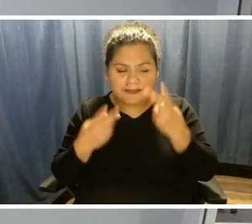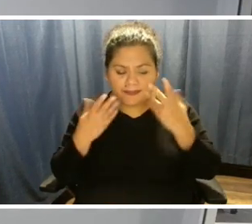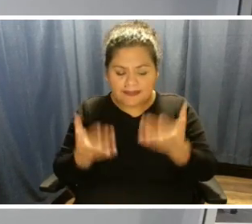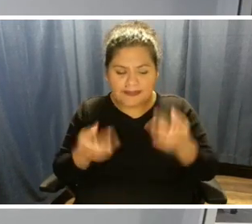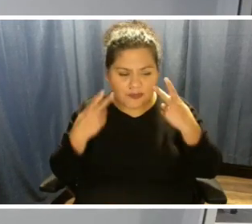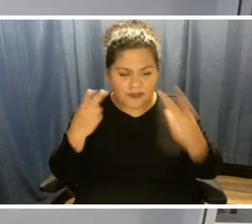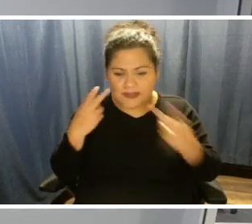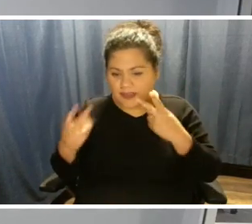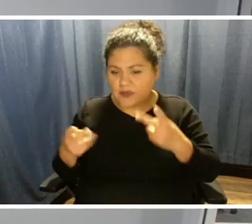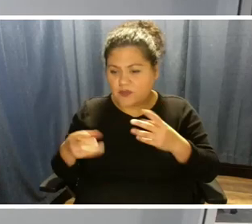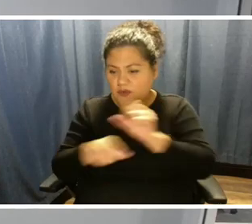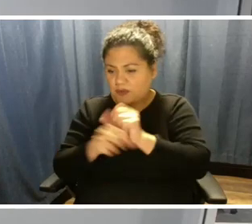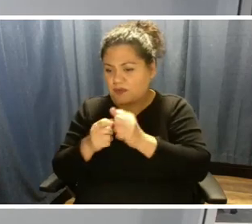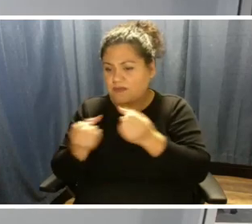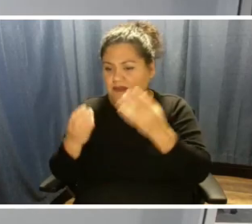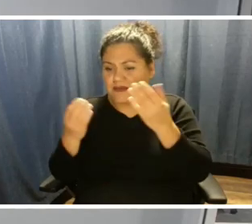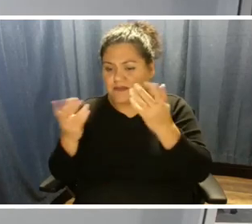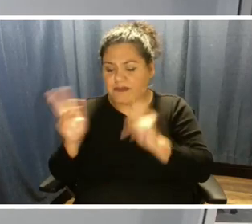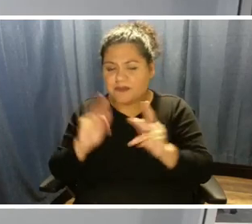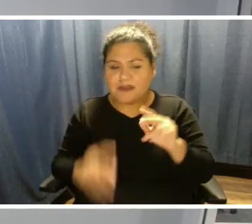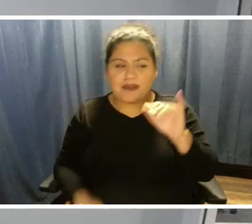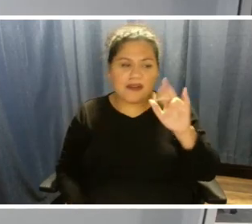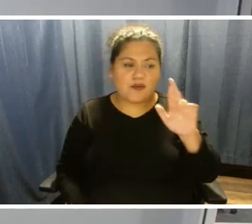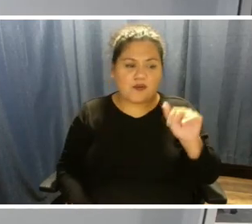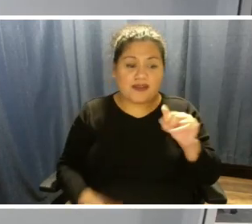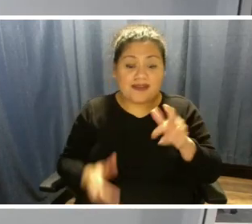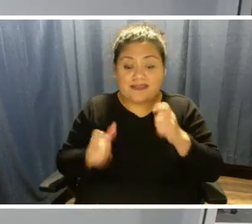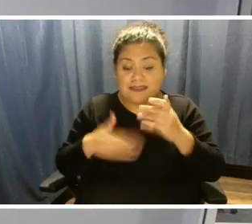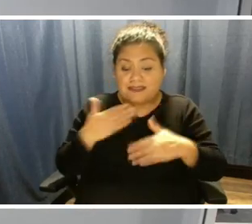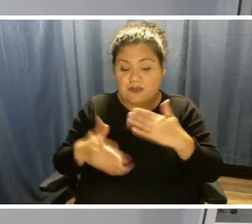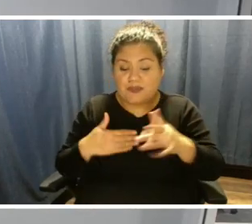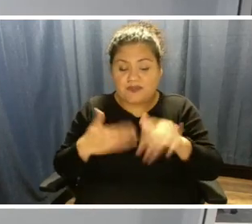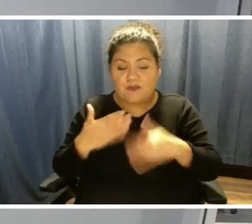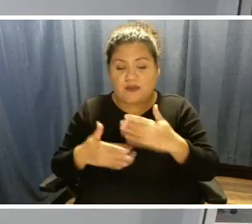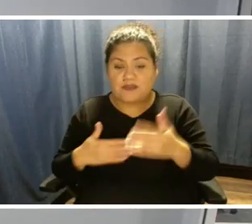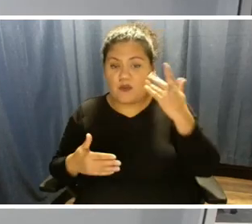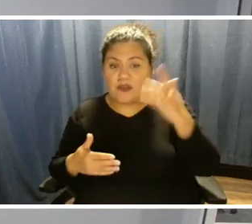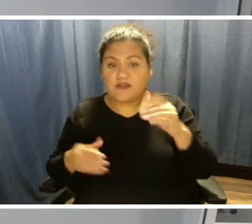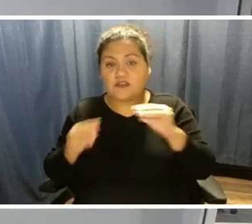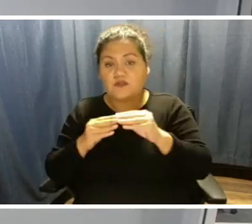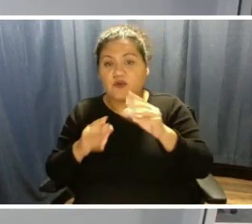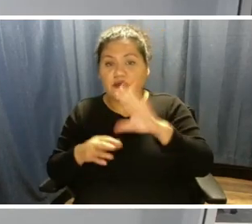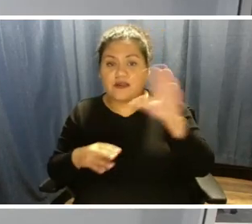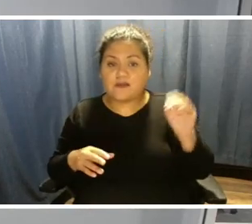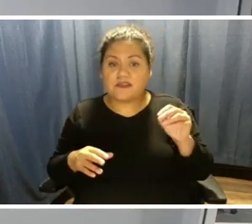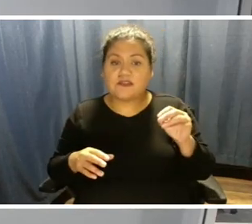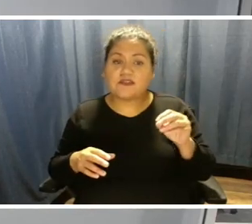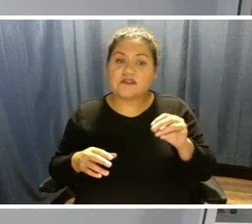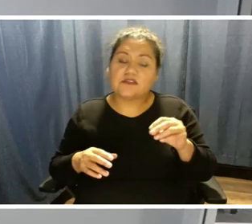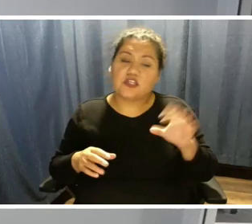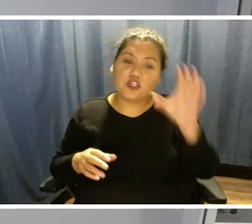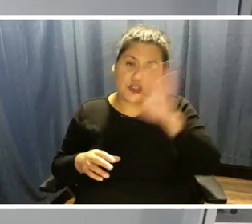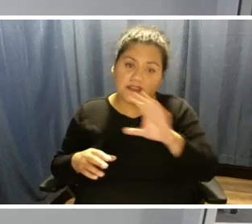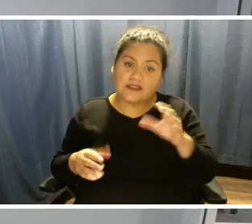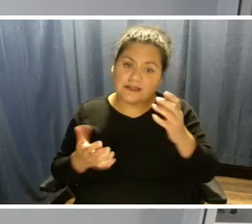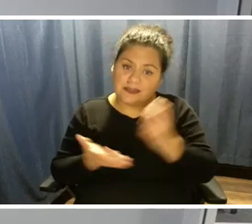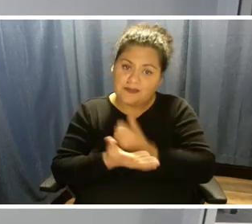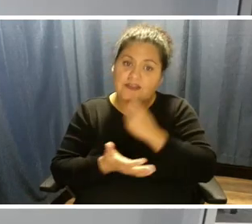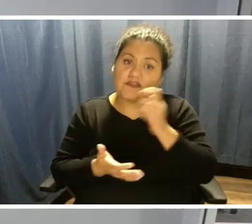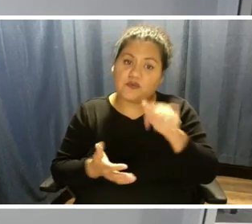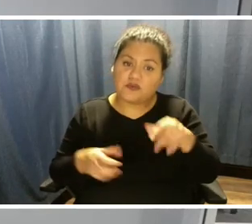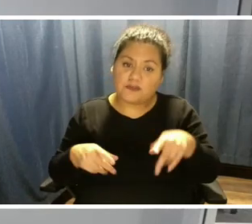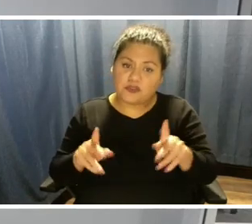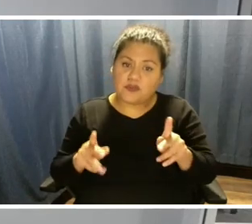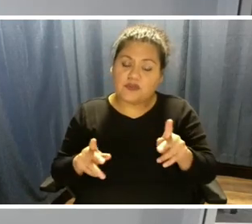IRA has actually accelerated that process because there's more companies out there seeking to take advantage of those opportunities